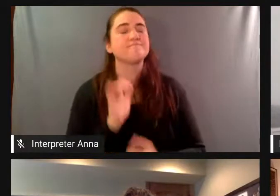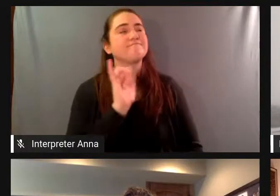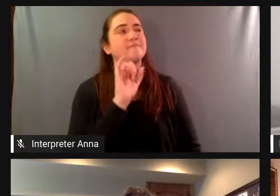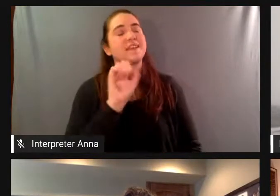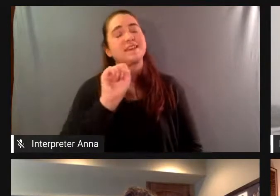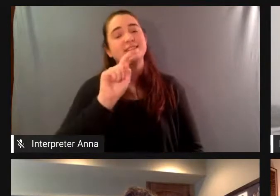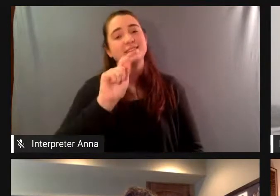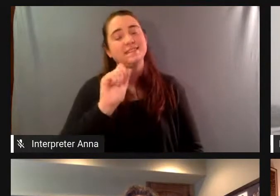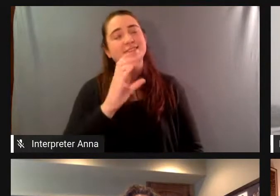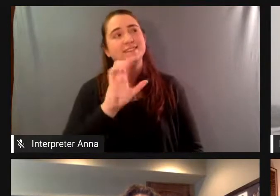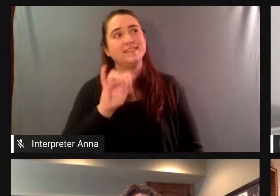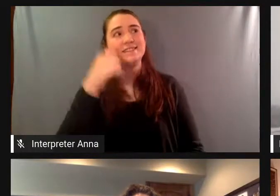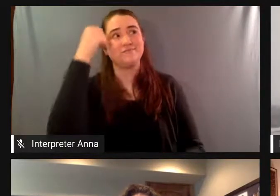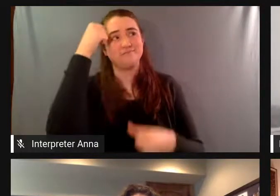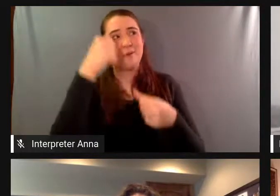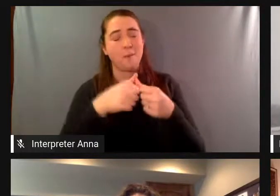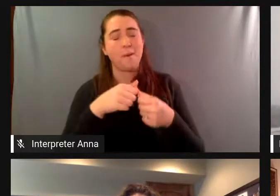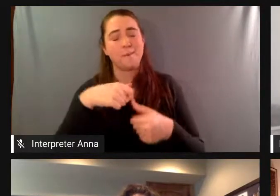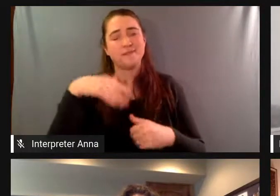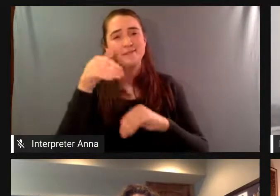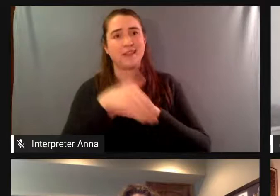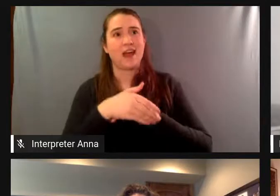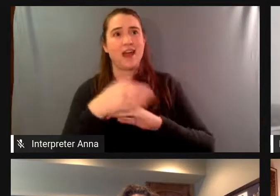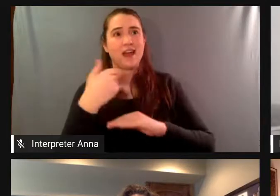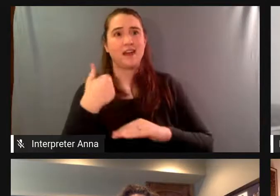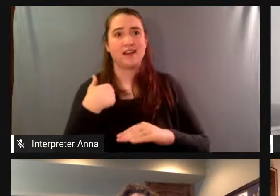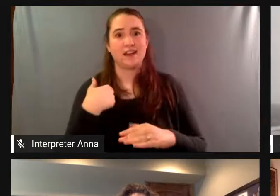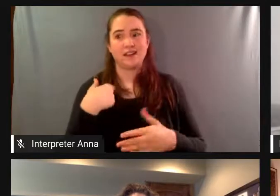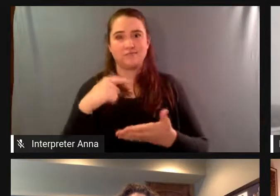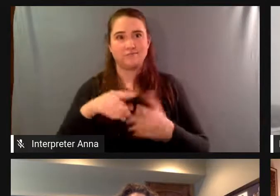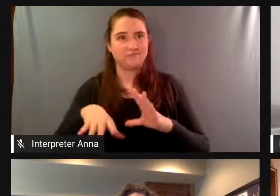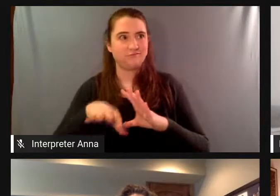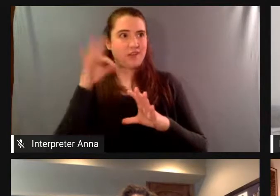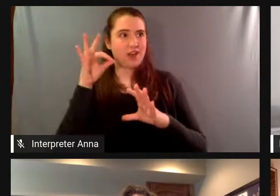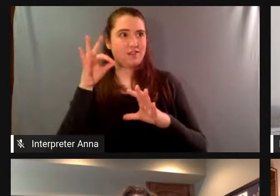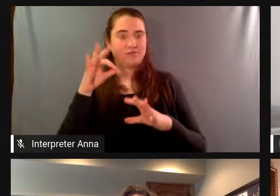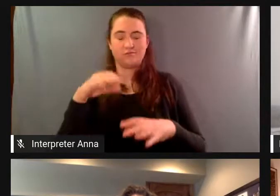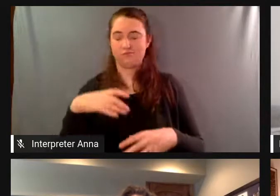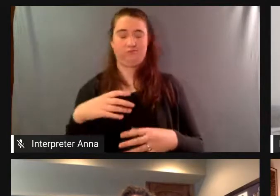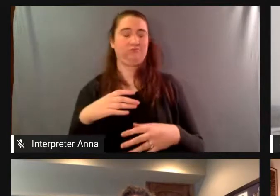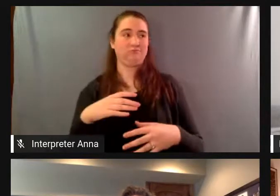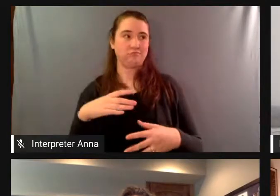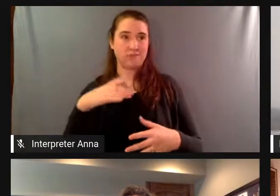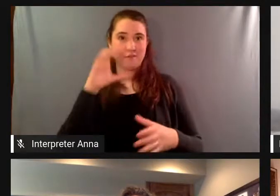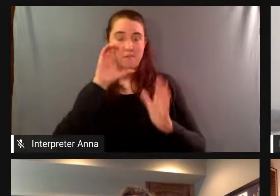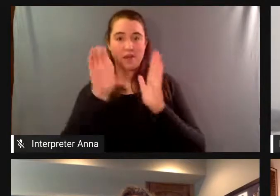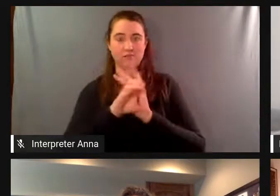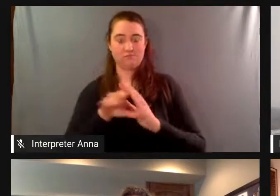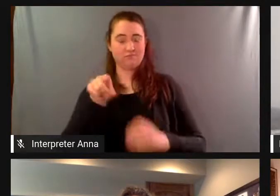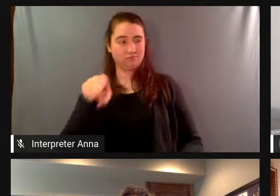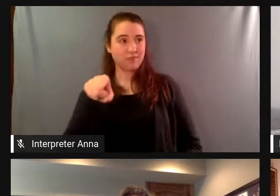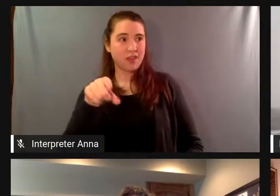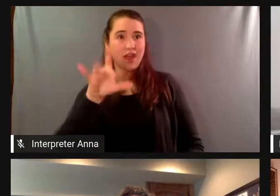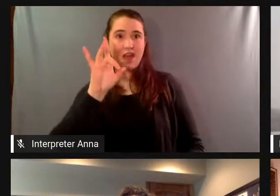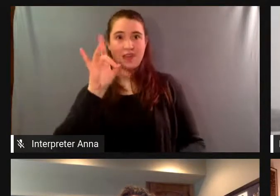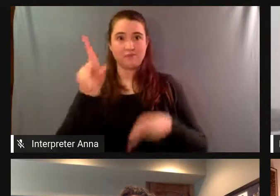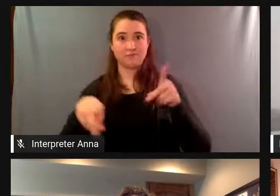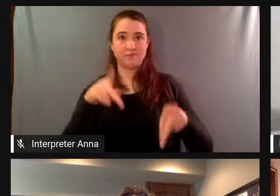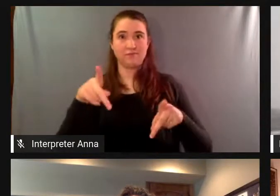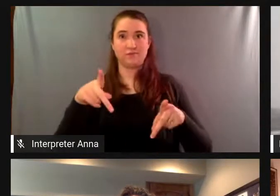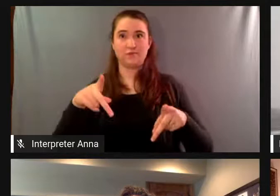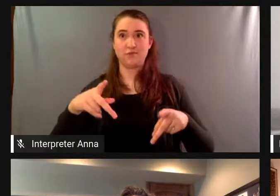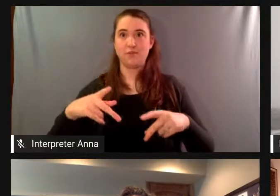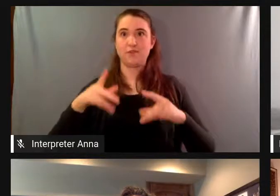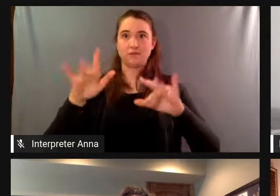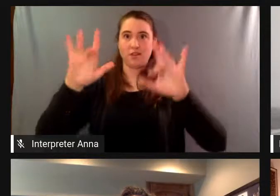night i came across these startling images of eight people in bright red jumpsuits standing in front of a glowing glass pyramid and i